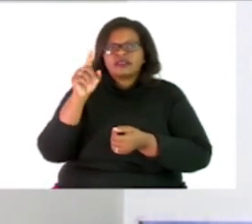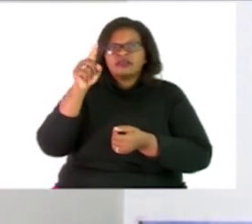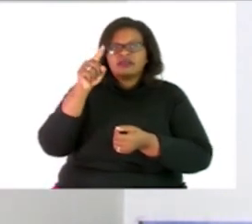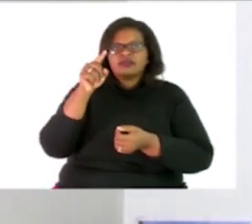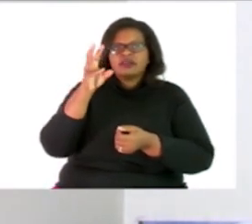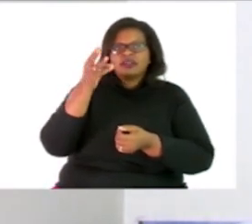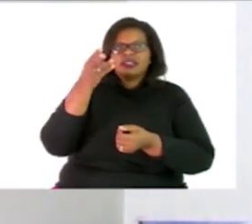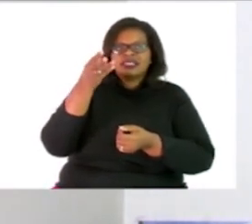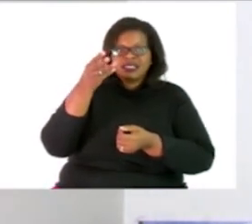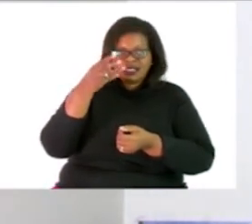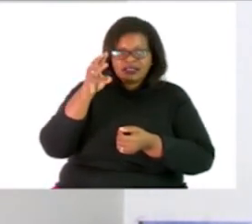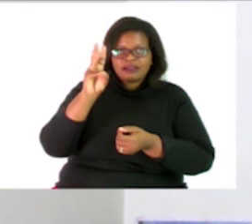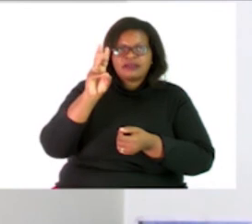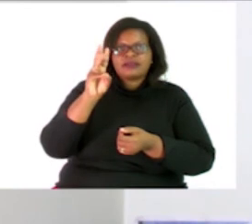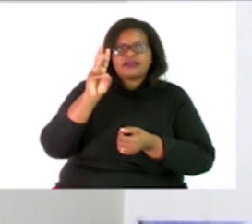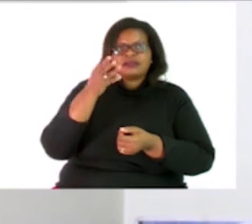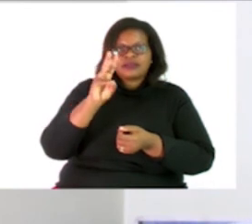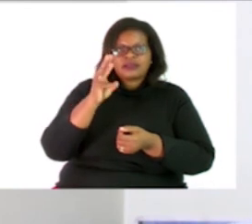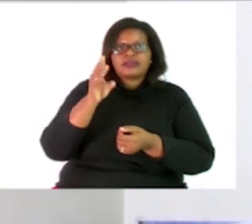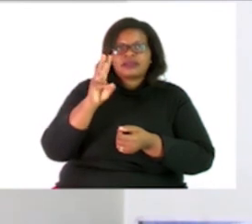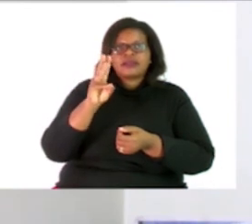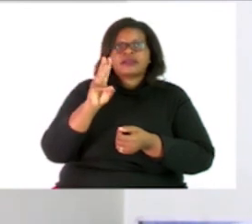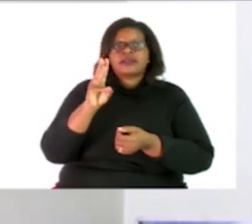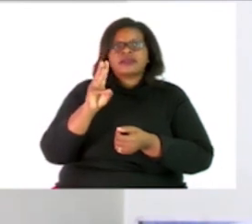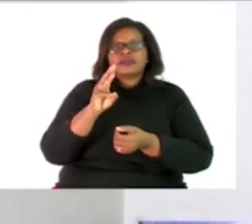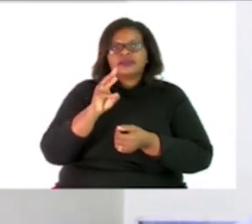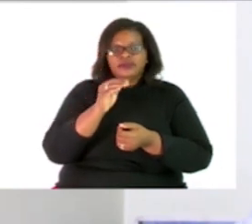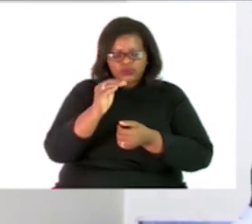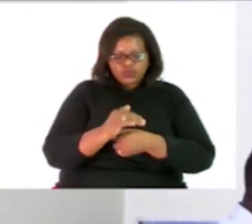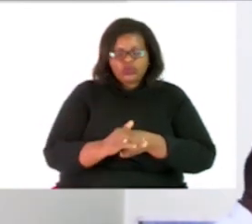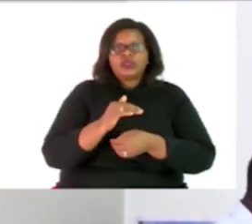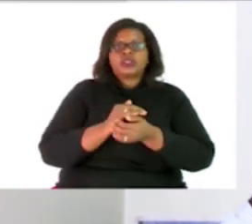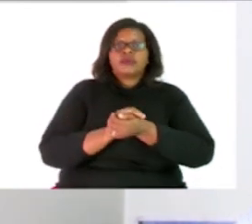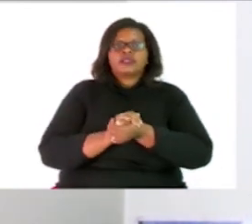don't have I have 6 here So 6 is common